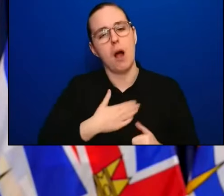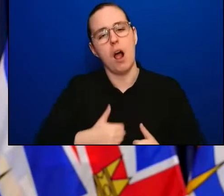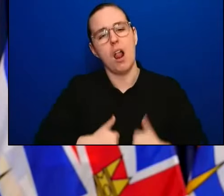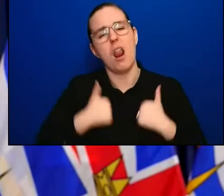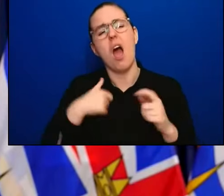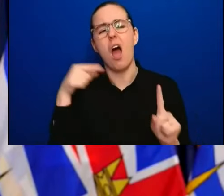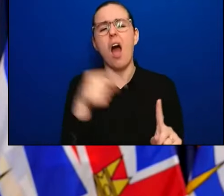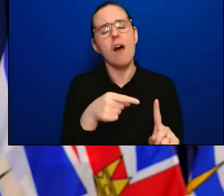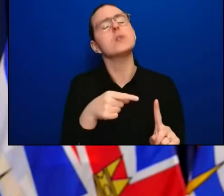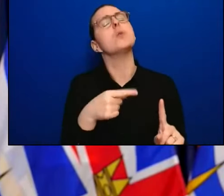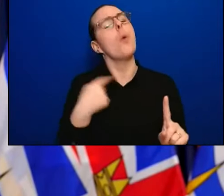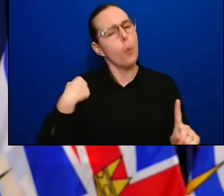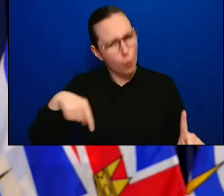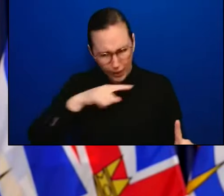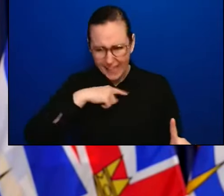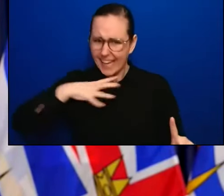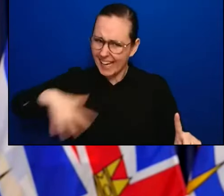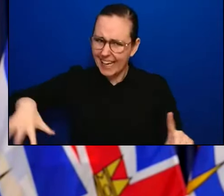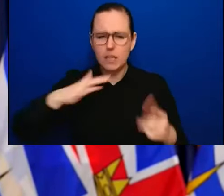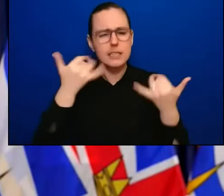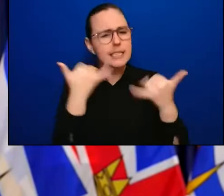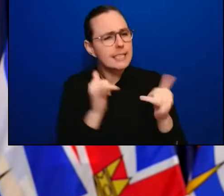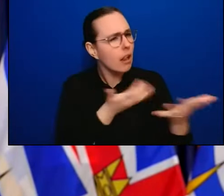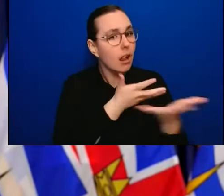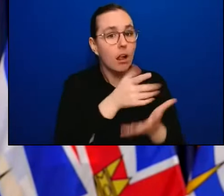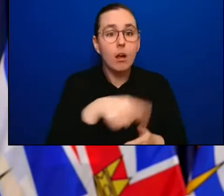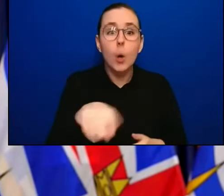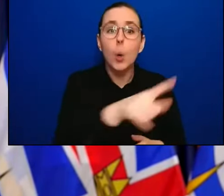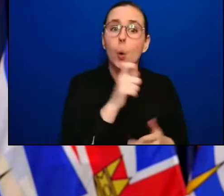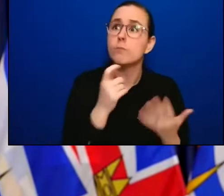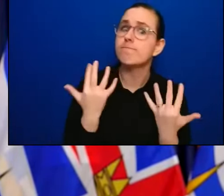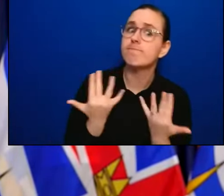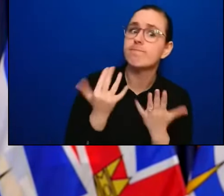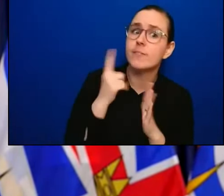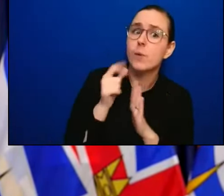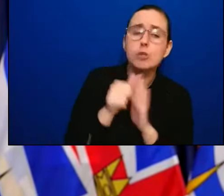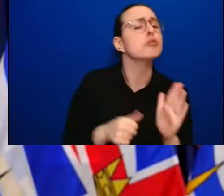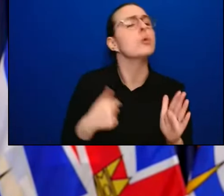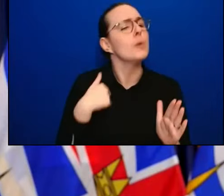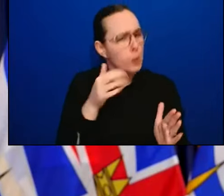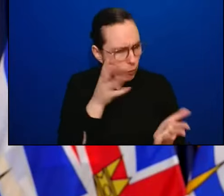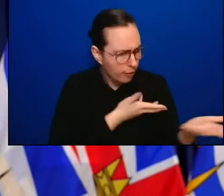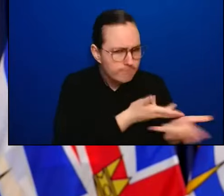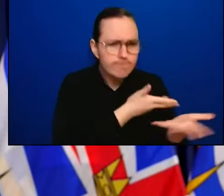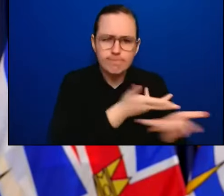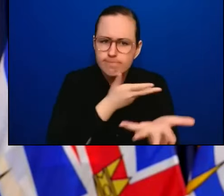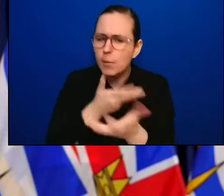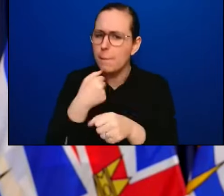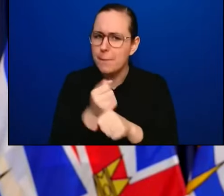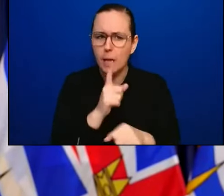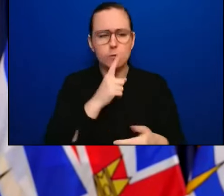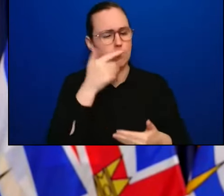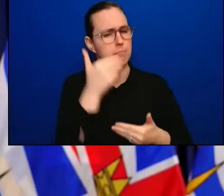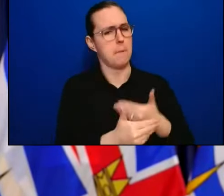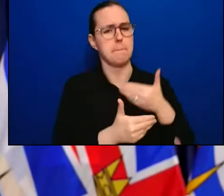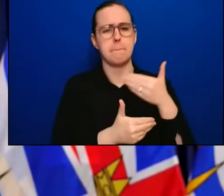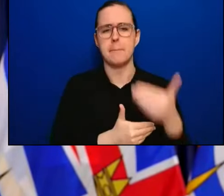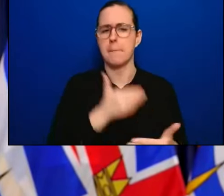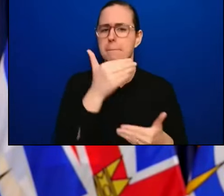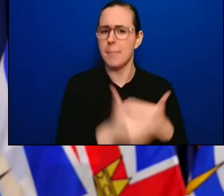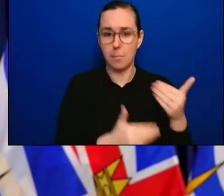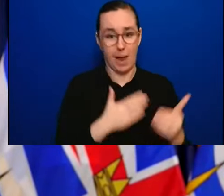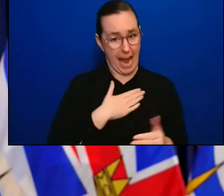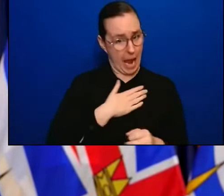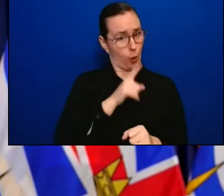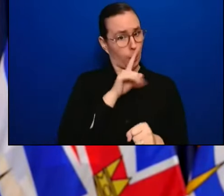and all surgical division organizations as we renew, strengthen and rebuild and move forward with our surgical renewal commitment and continue